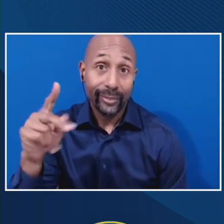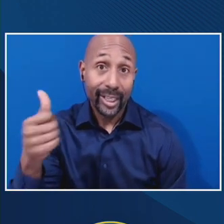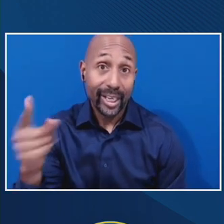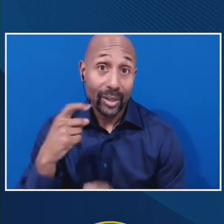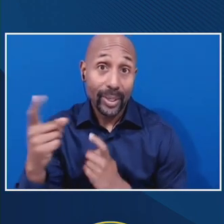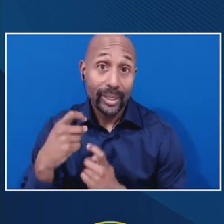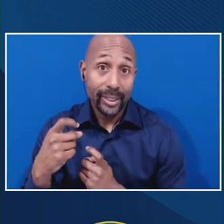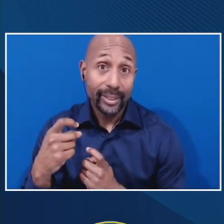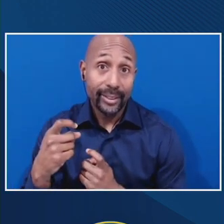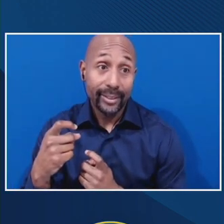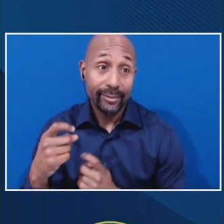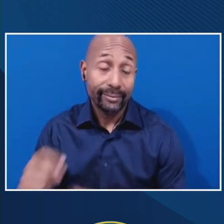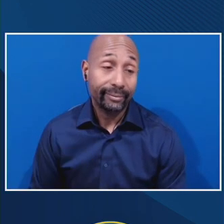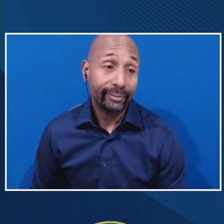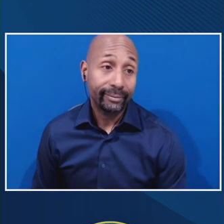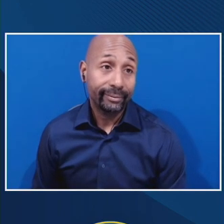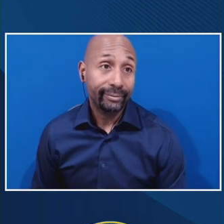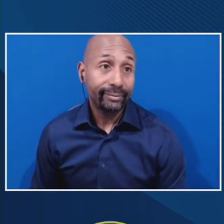that?